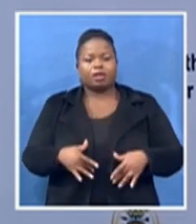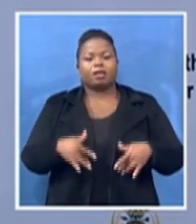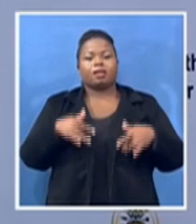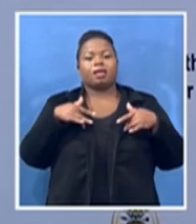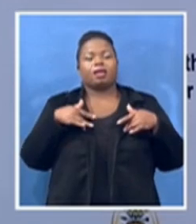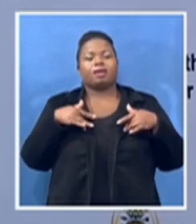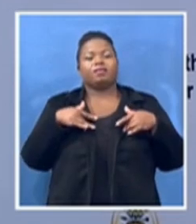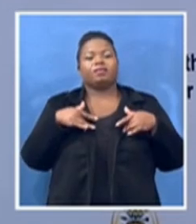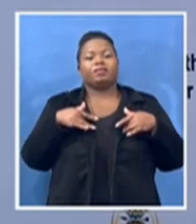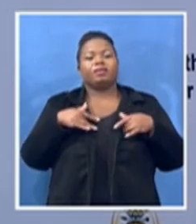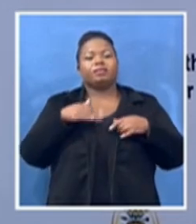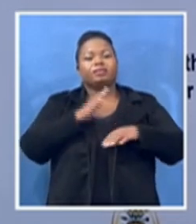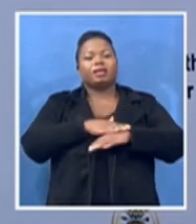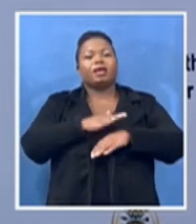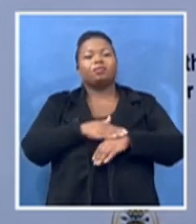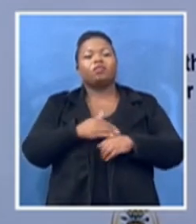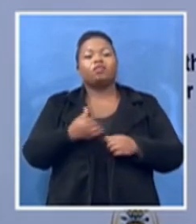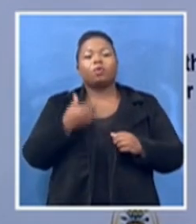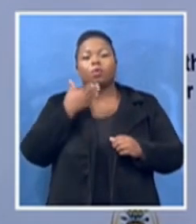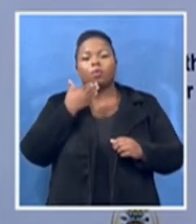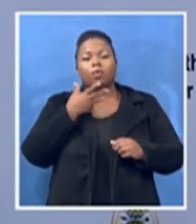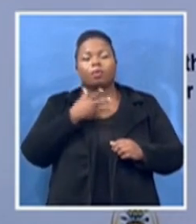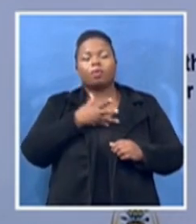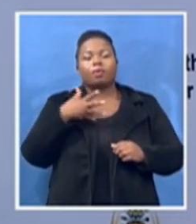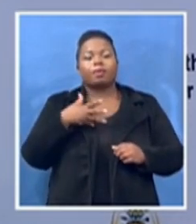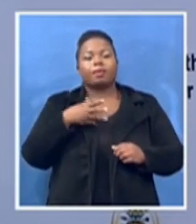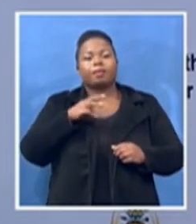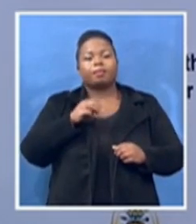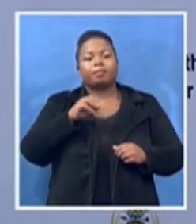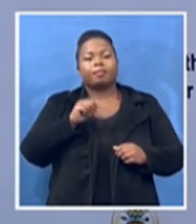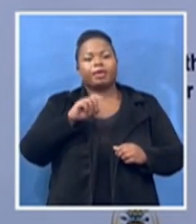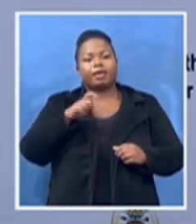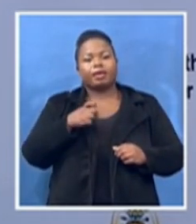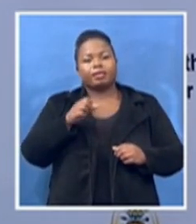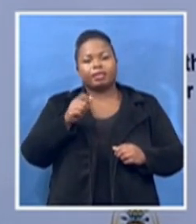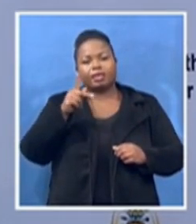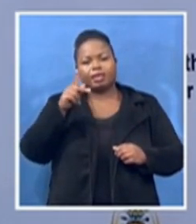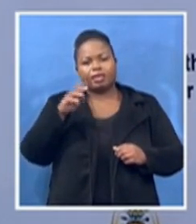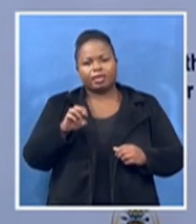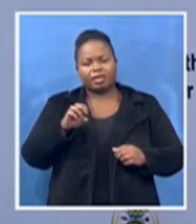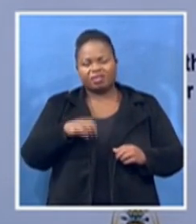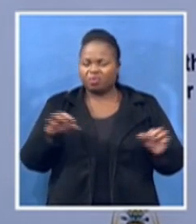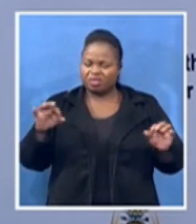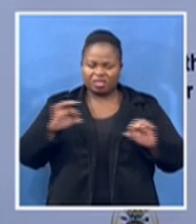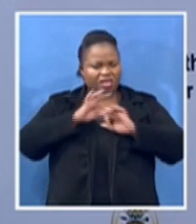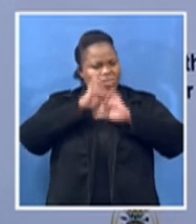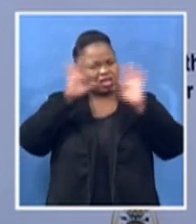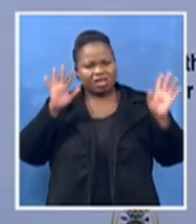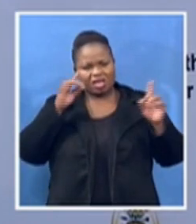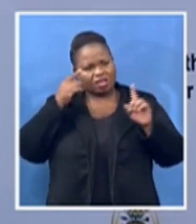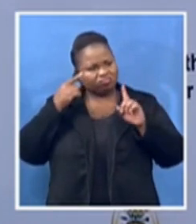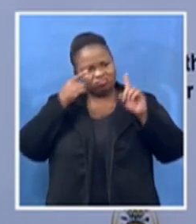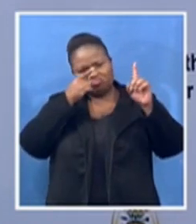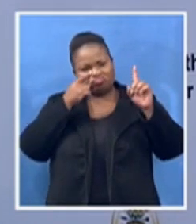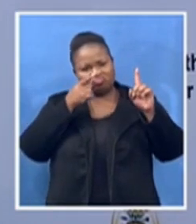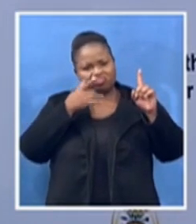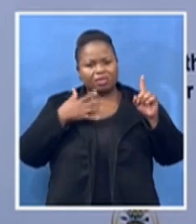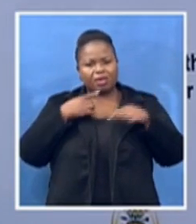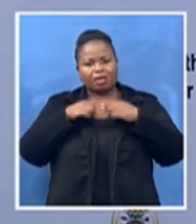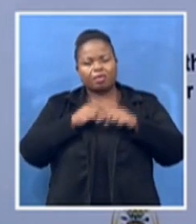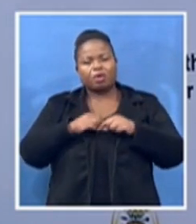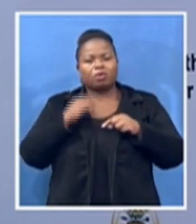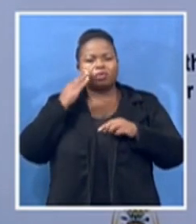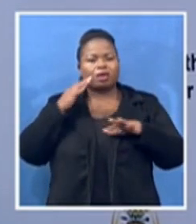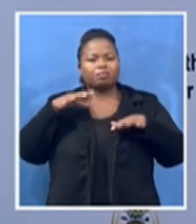who was very clear about her stance against colonialism. Eh, we